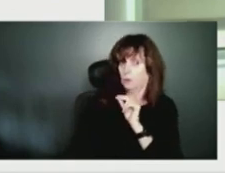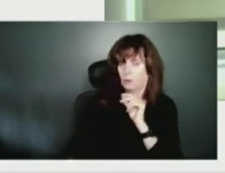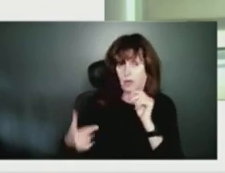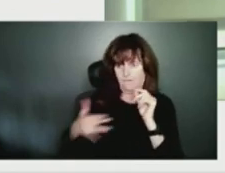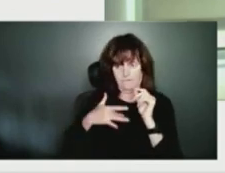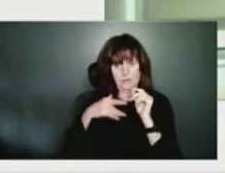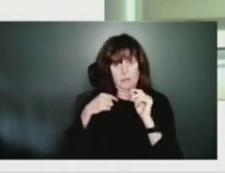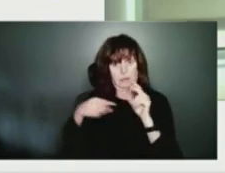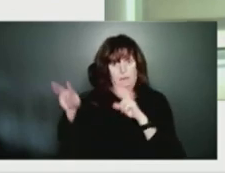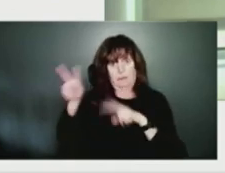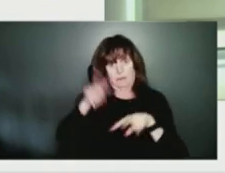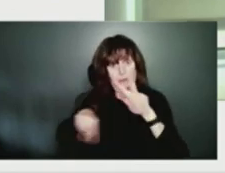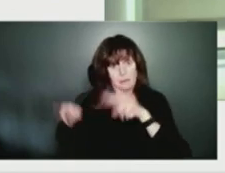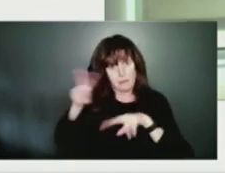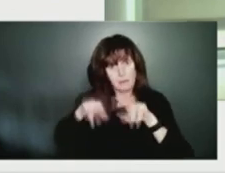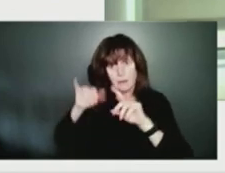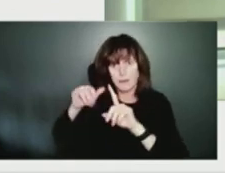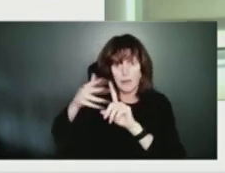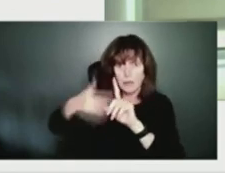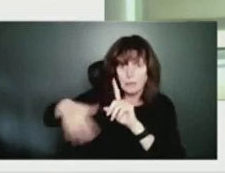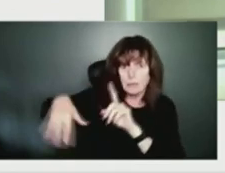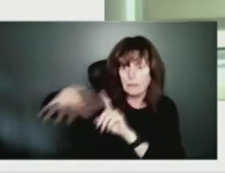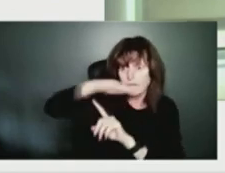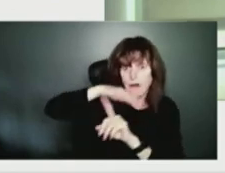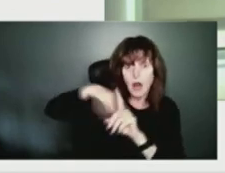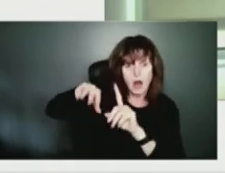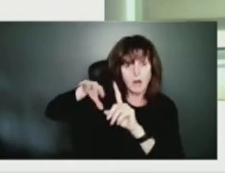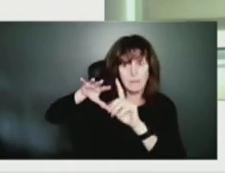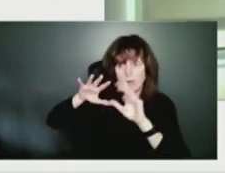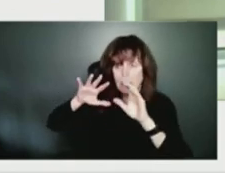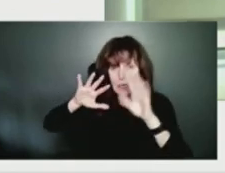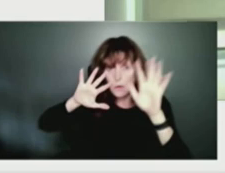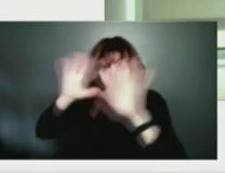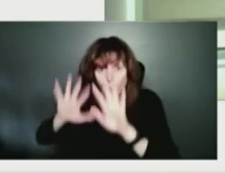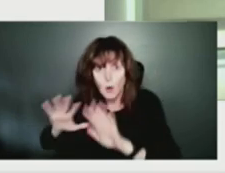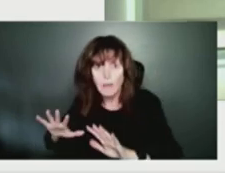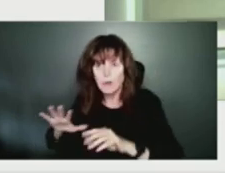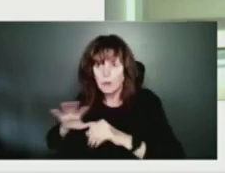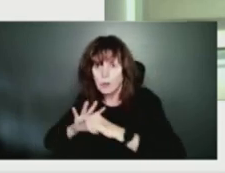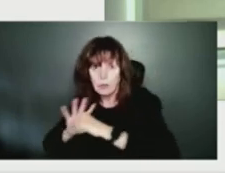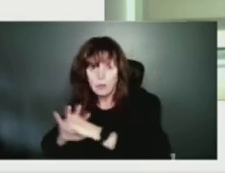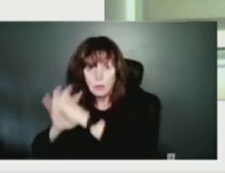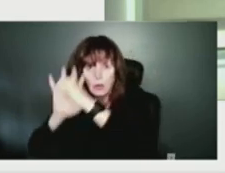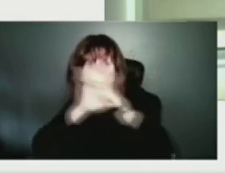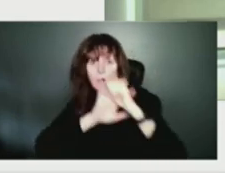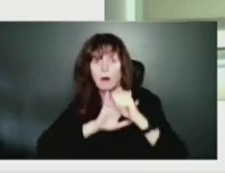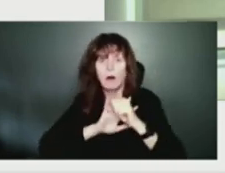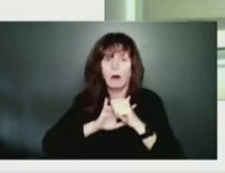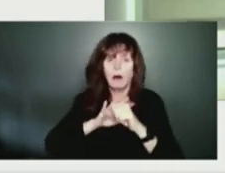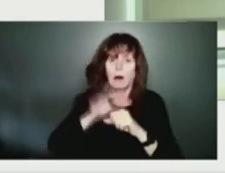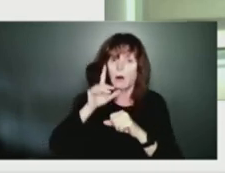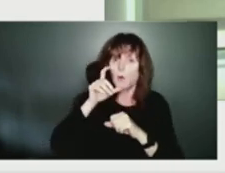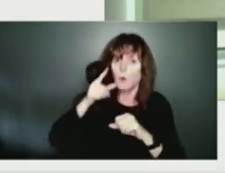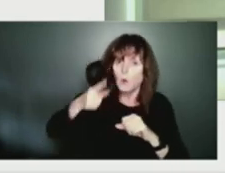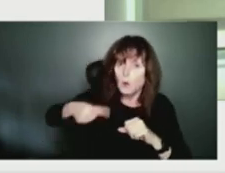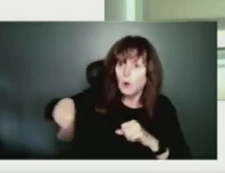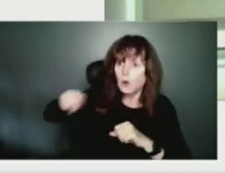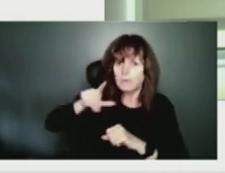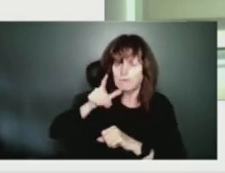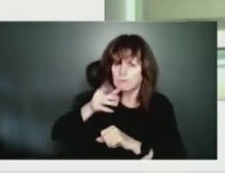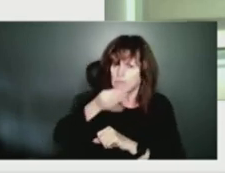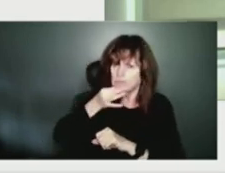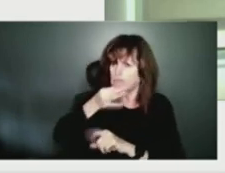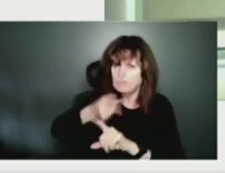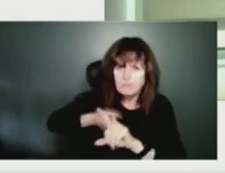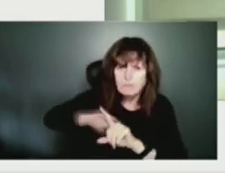climate change websites, and looking at what these, I guess these subject matter experts that actually do track storms and respond to these